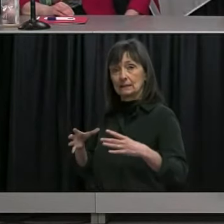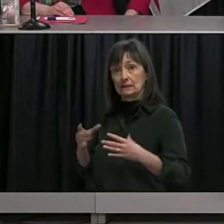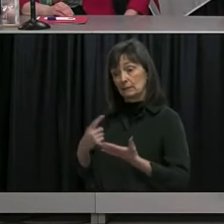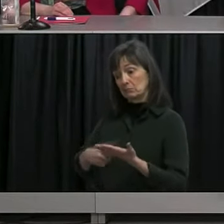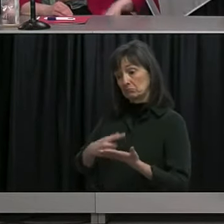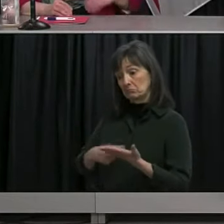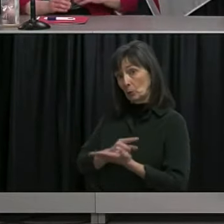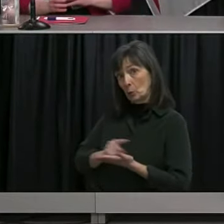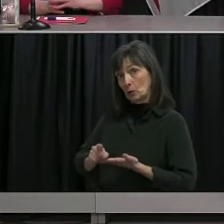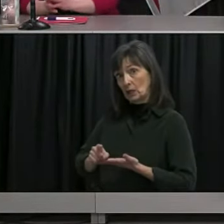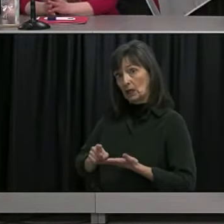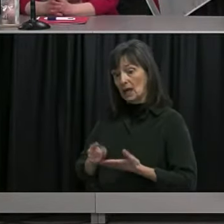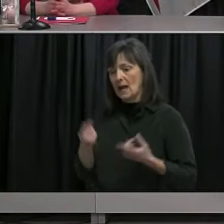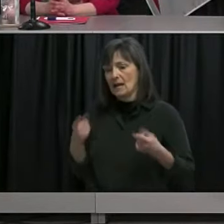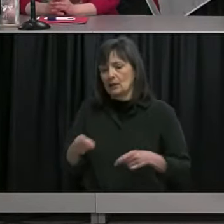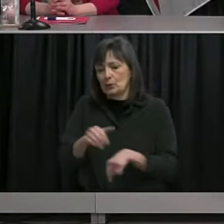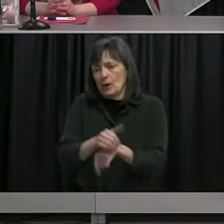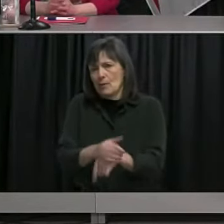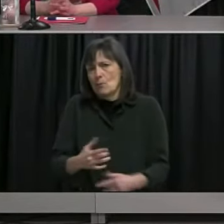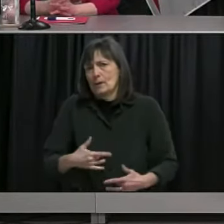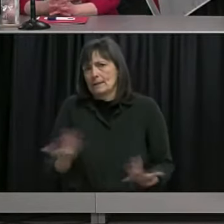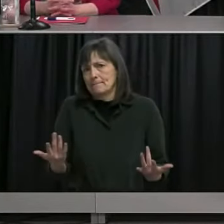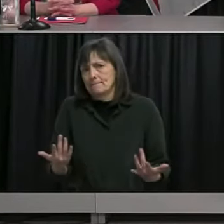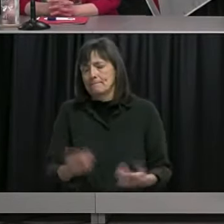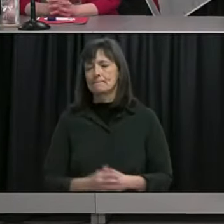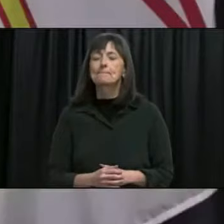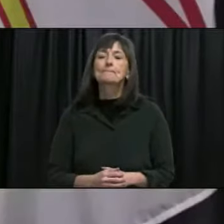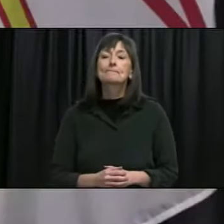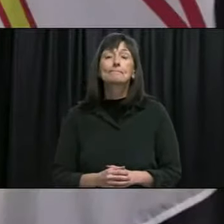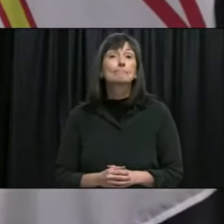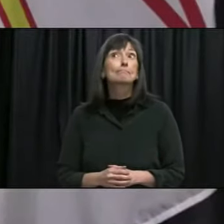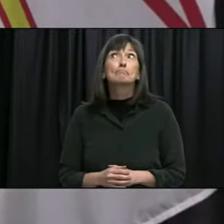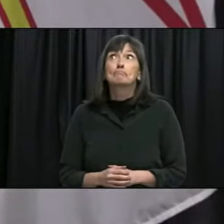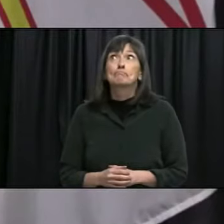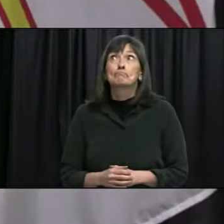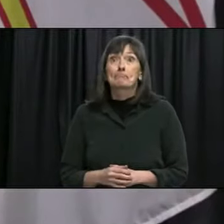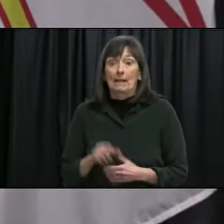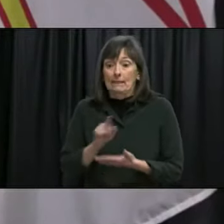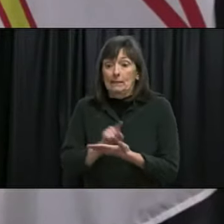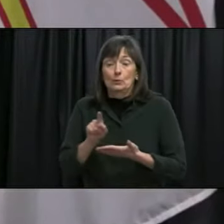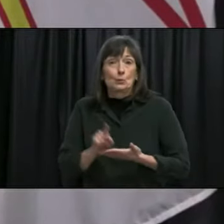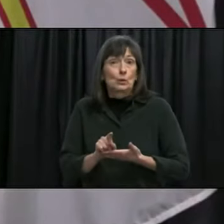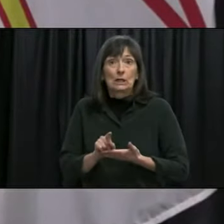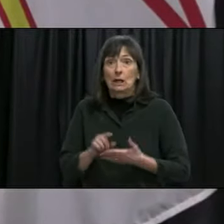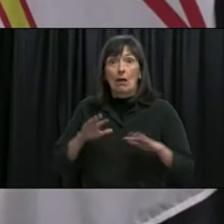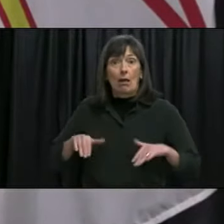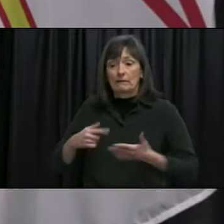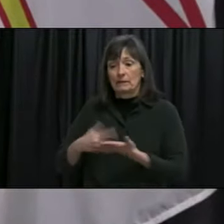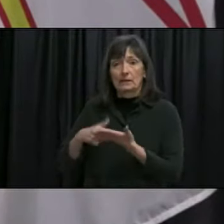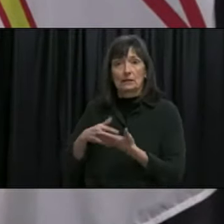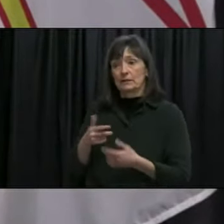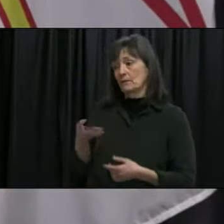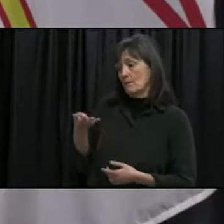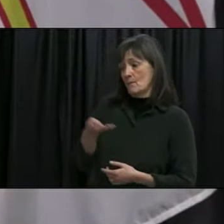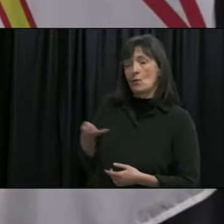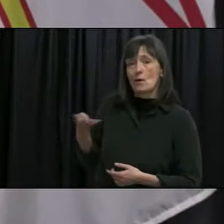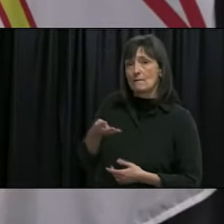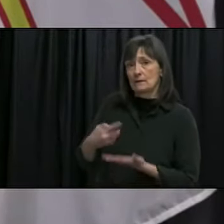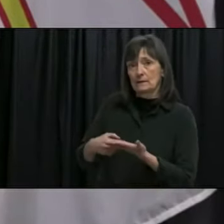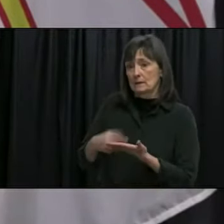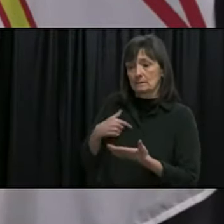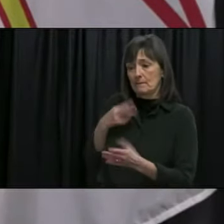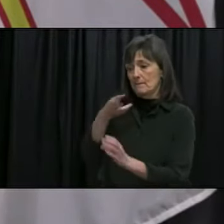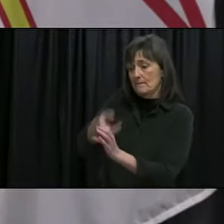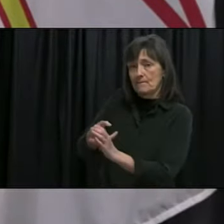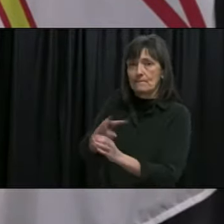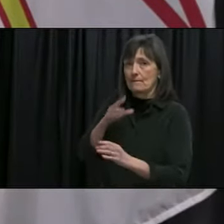and what is going to happen tonight I haven't spoken with any of them in the last week but I will be joining them tonight to discuss the